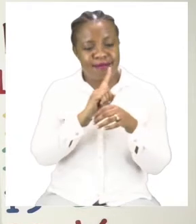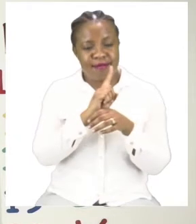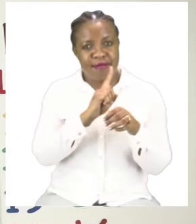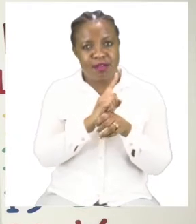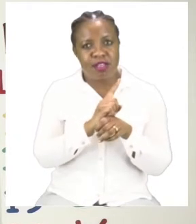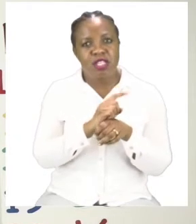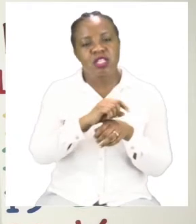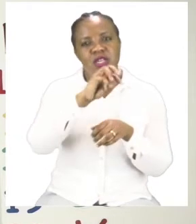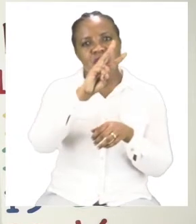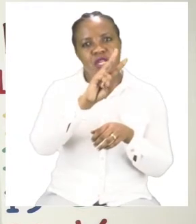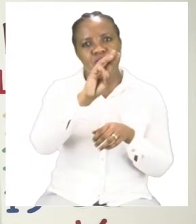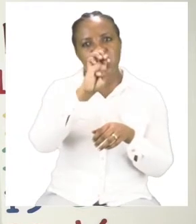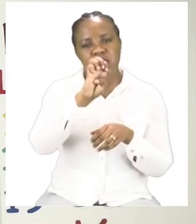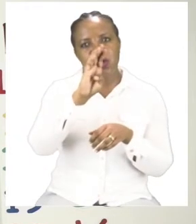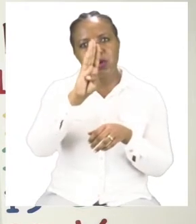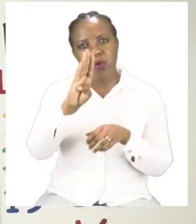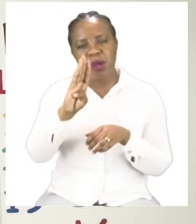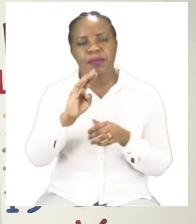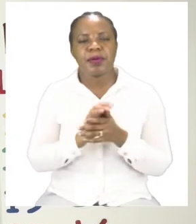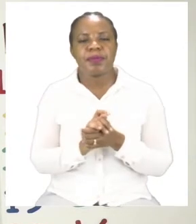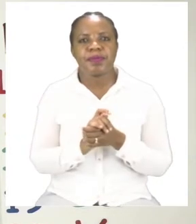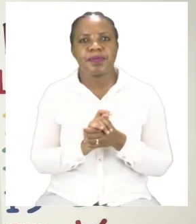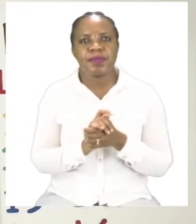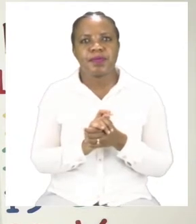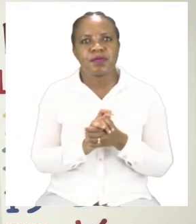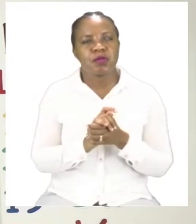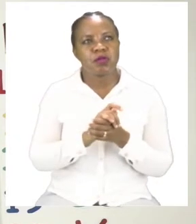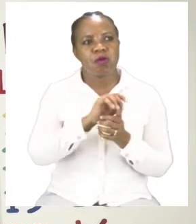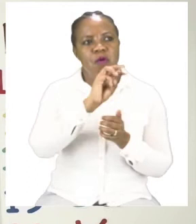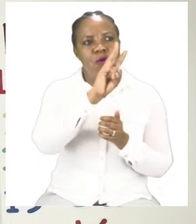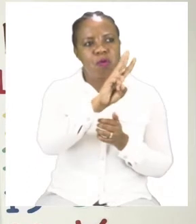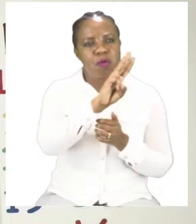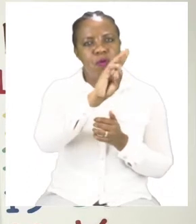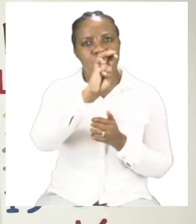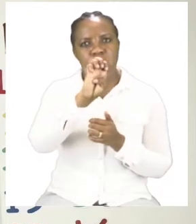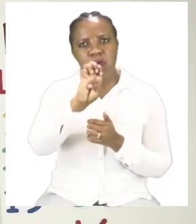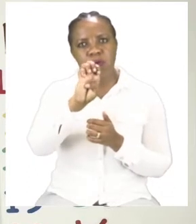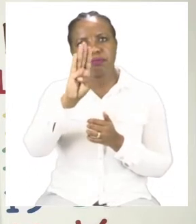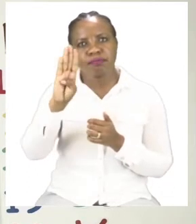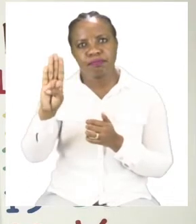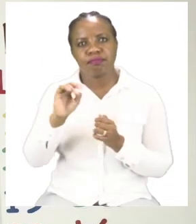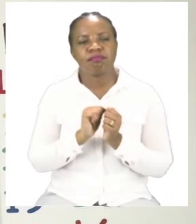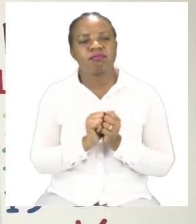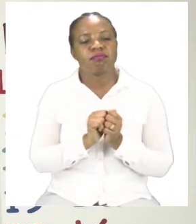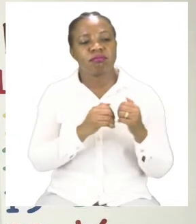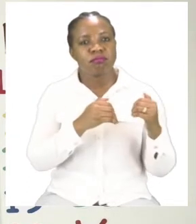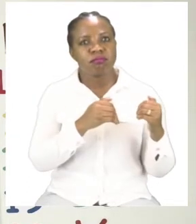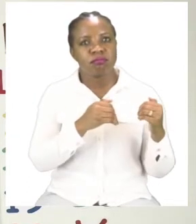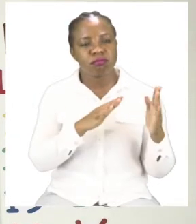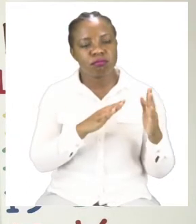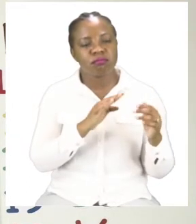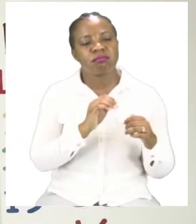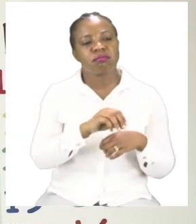write the word web going across. So we will start with the W.